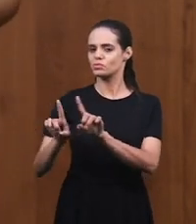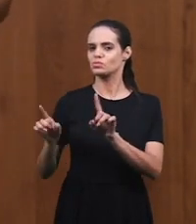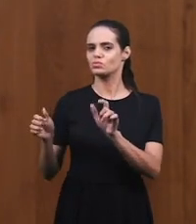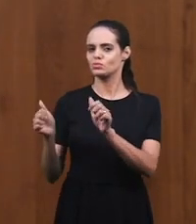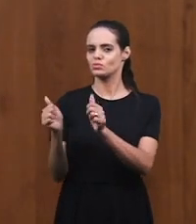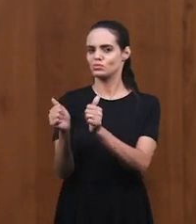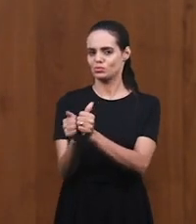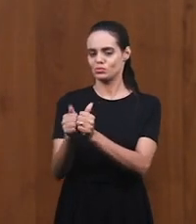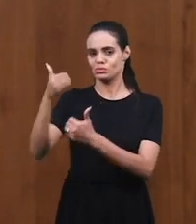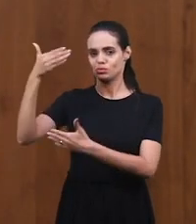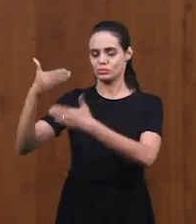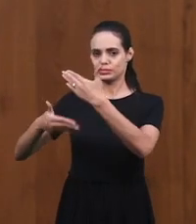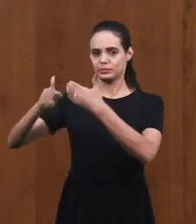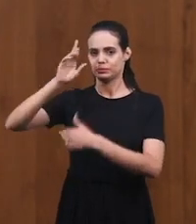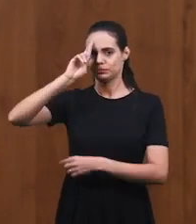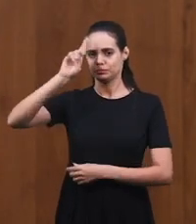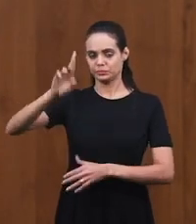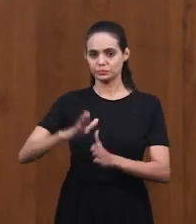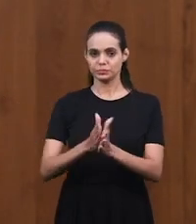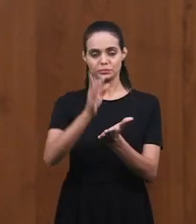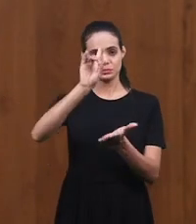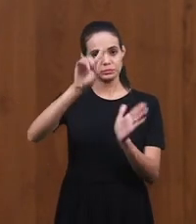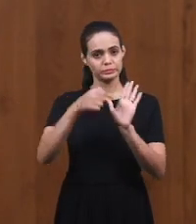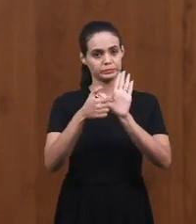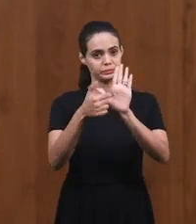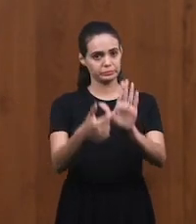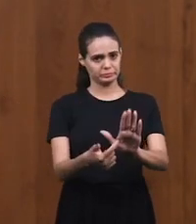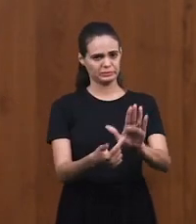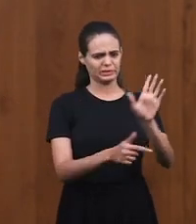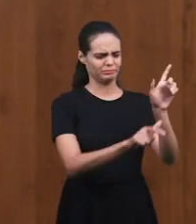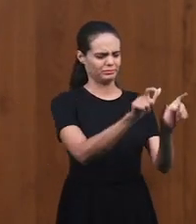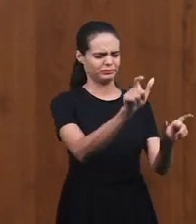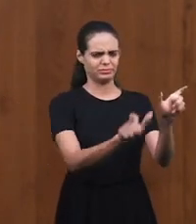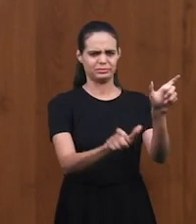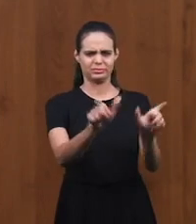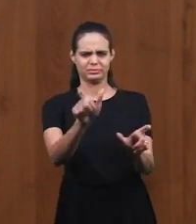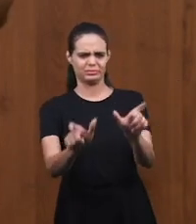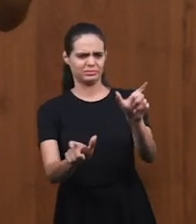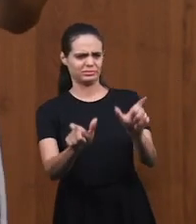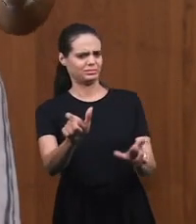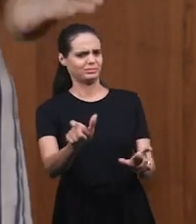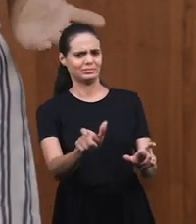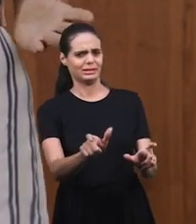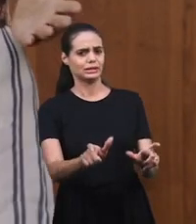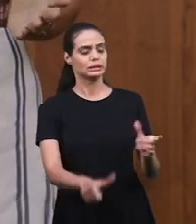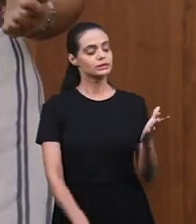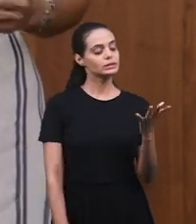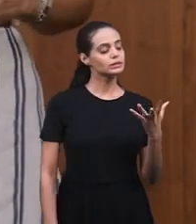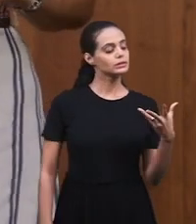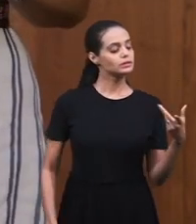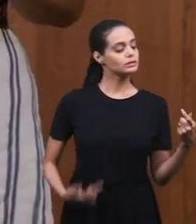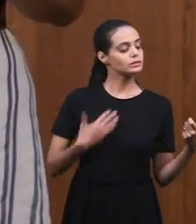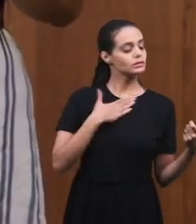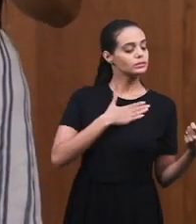Lord cannot be at. So the word tells us that the men of his last days would take